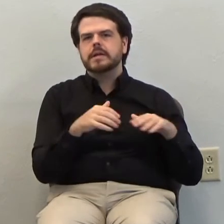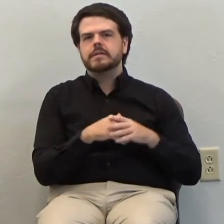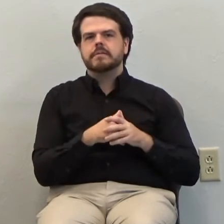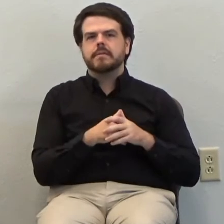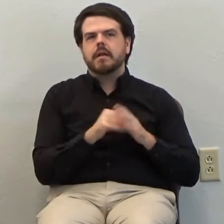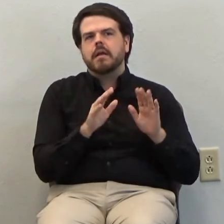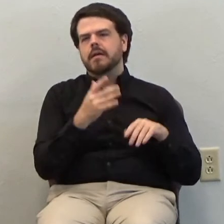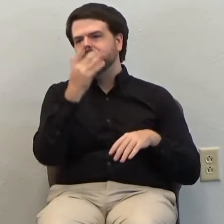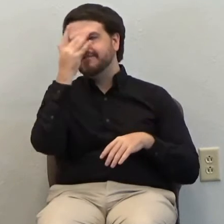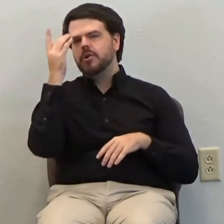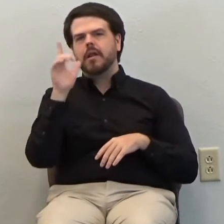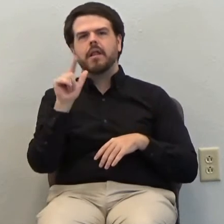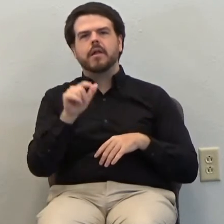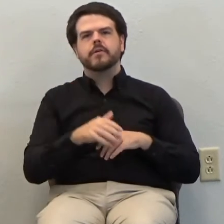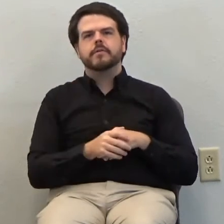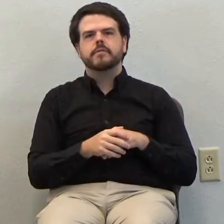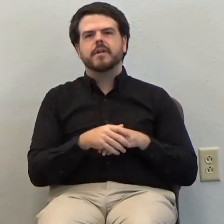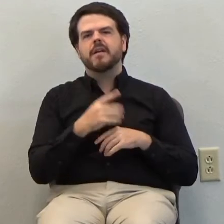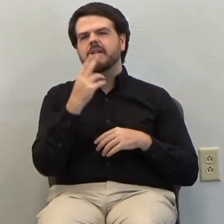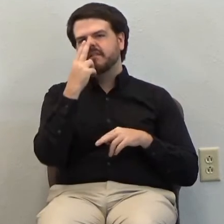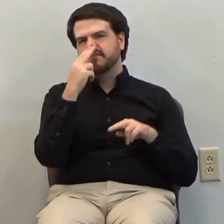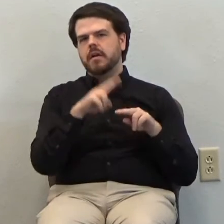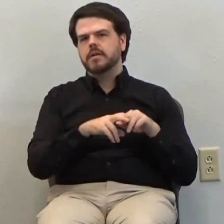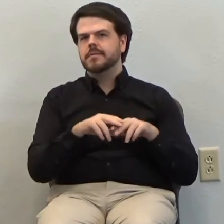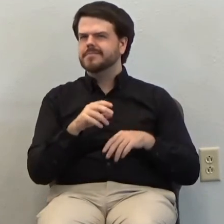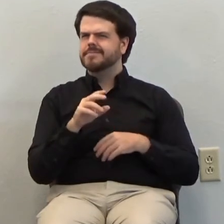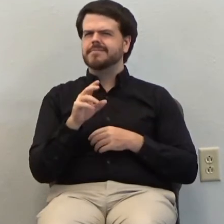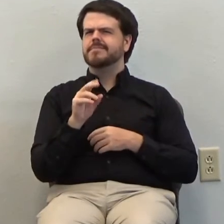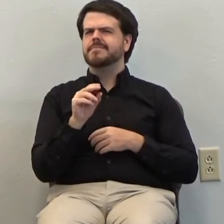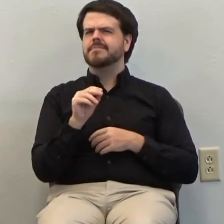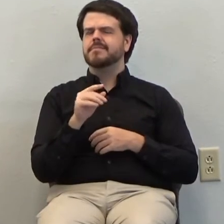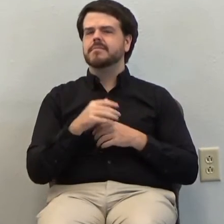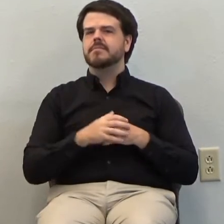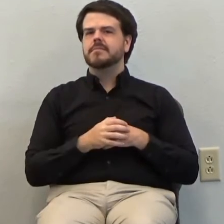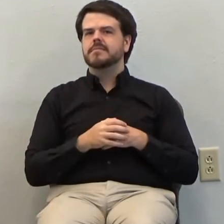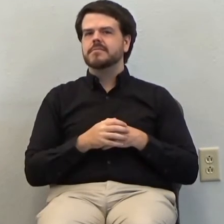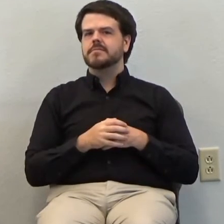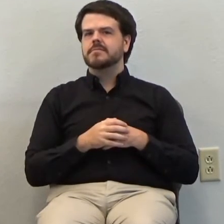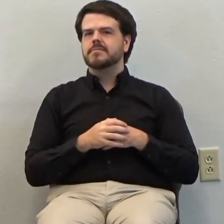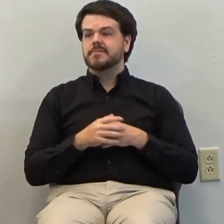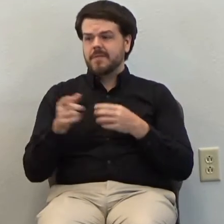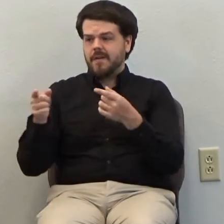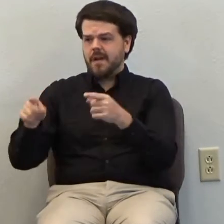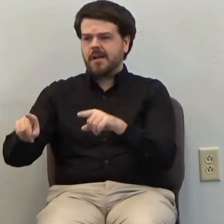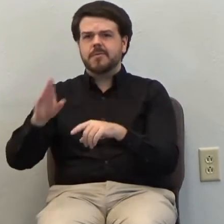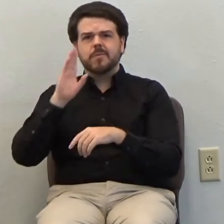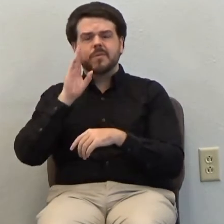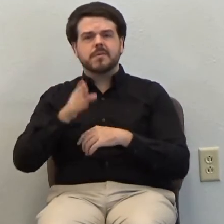act like, oh, they're just neat little stories. This is true. This will happen.